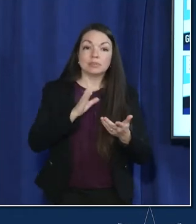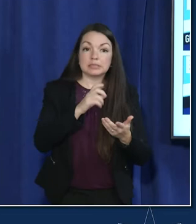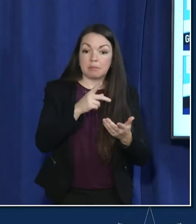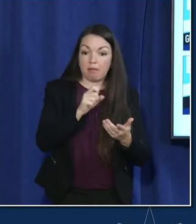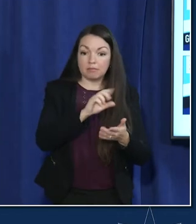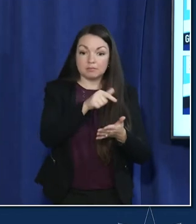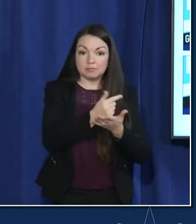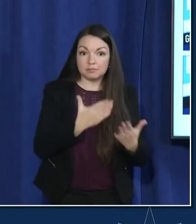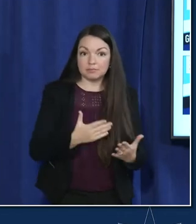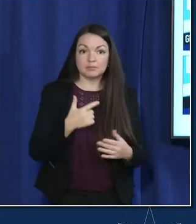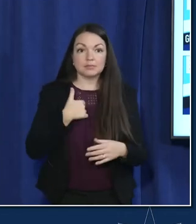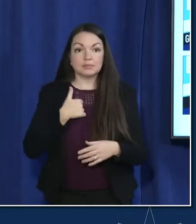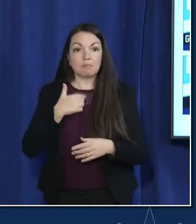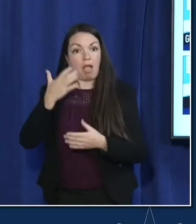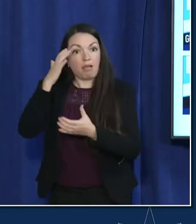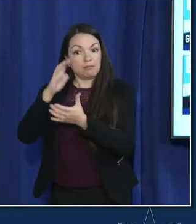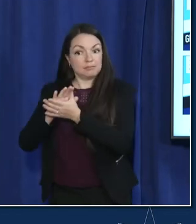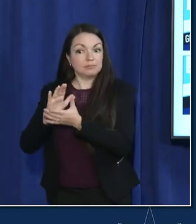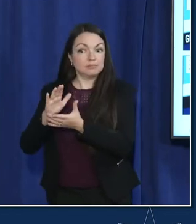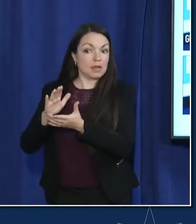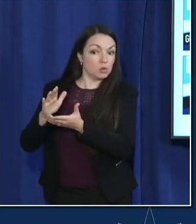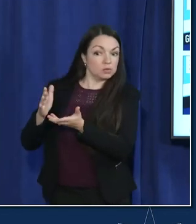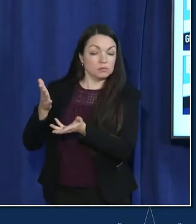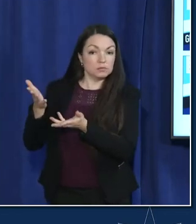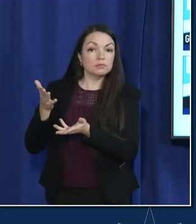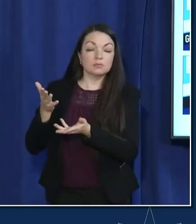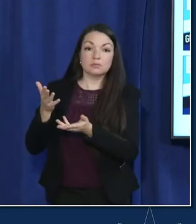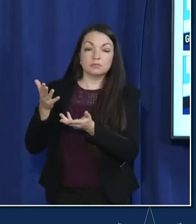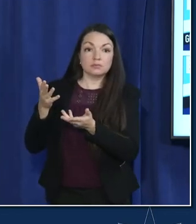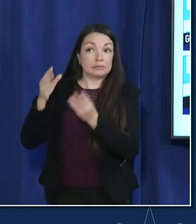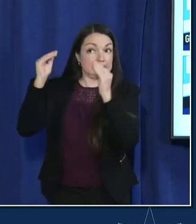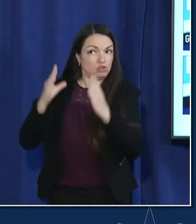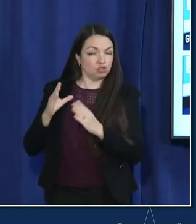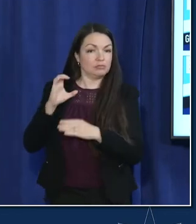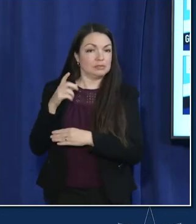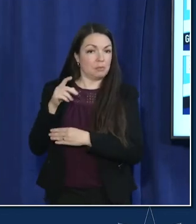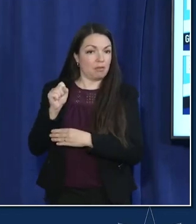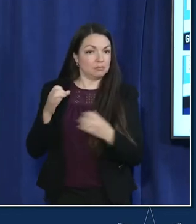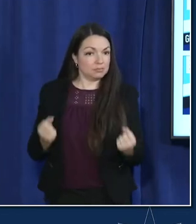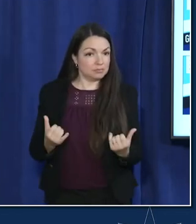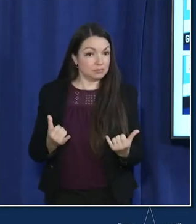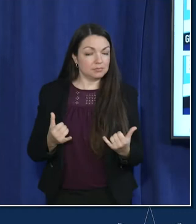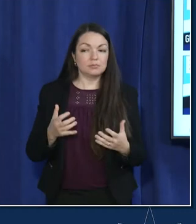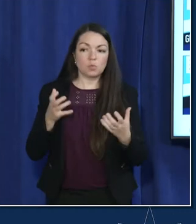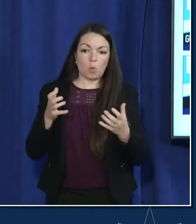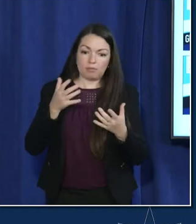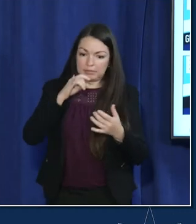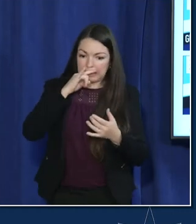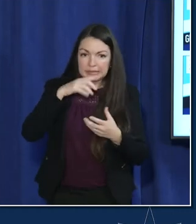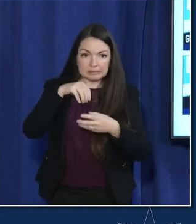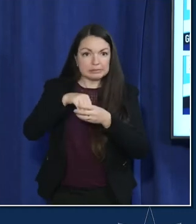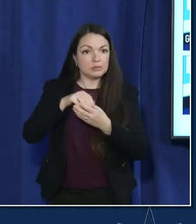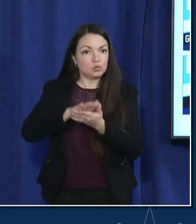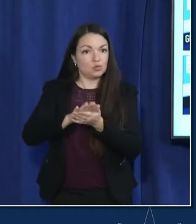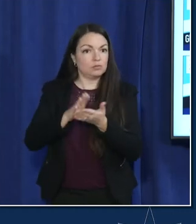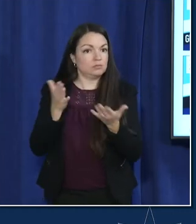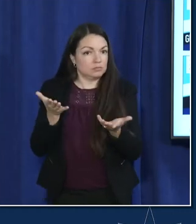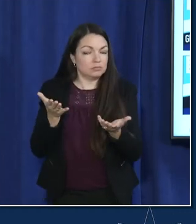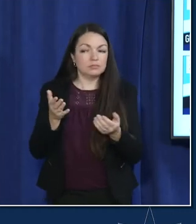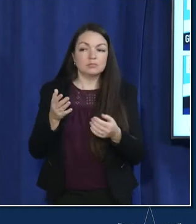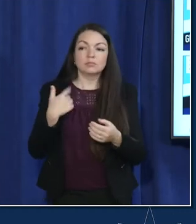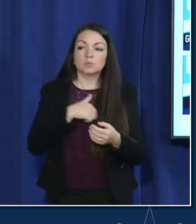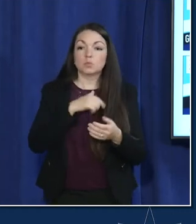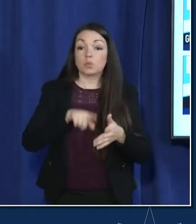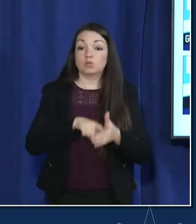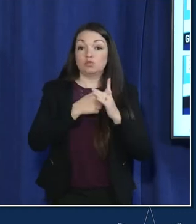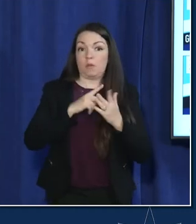teacher we want to be in classrooms we want to be with our kids we want to be teaching so this is something that we're starting our pilot this